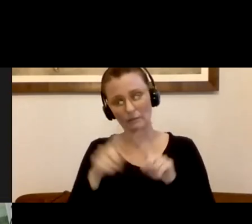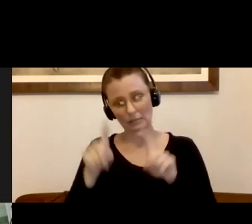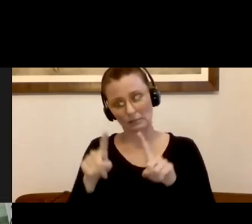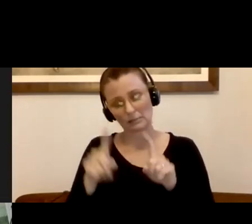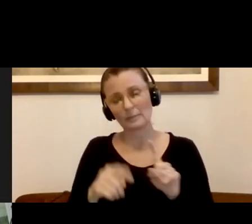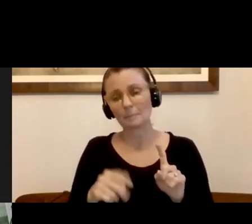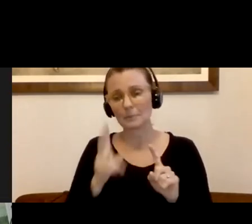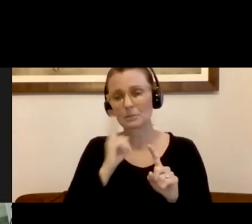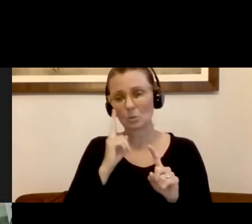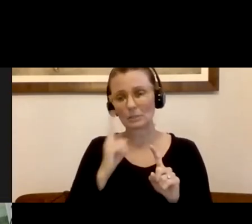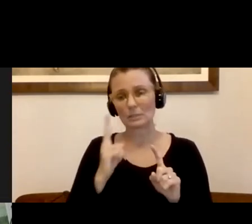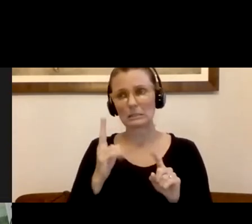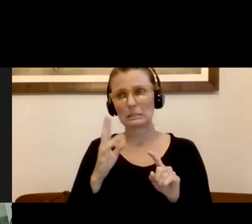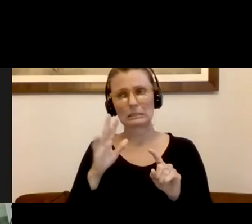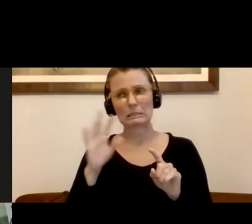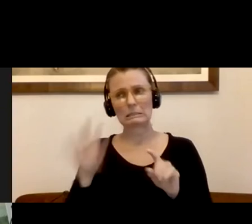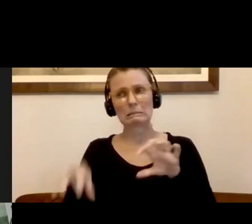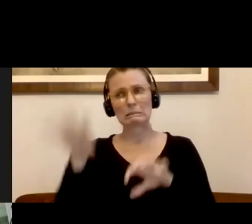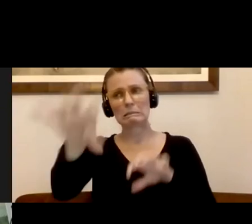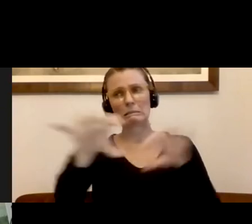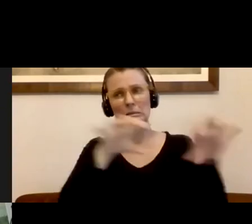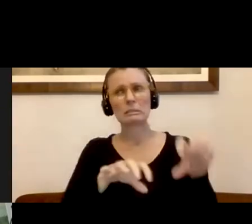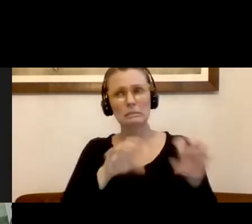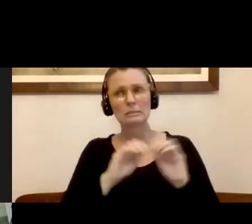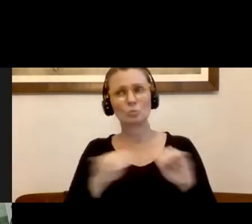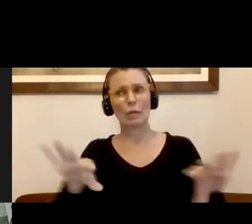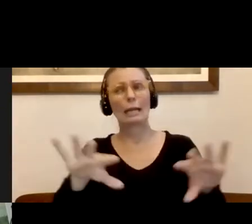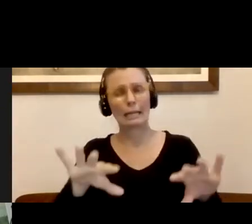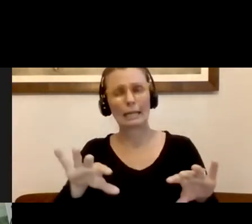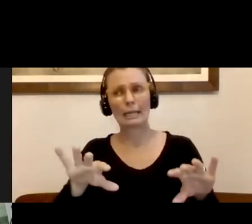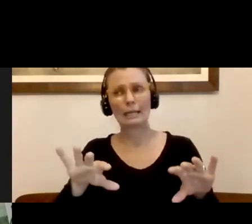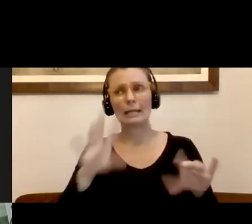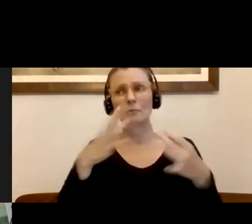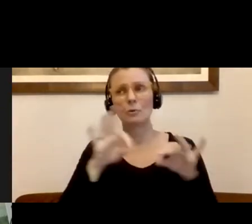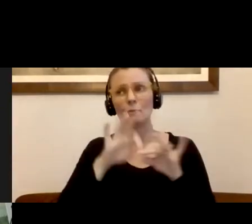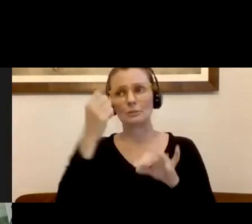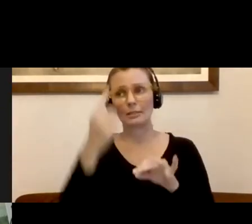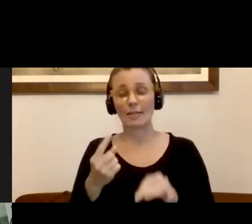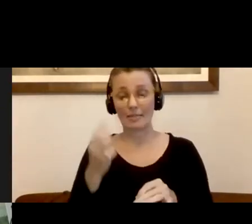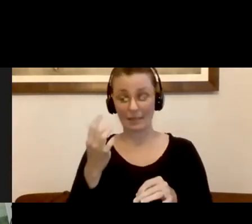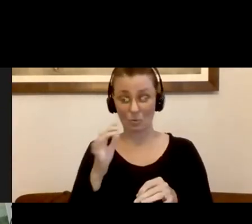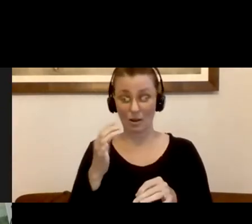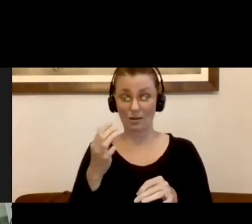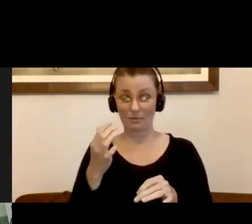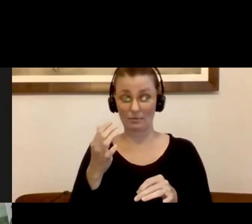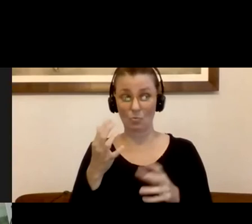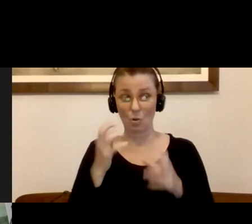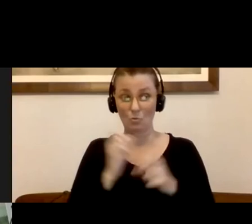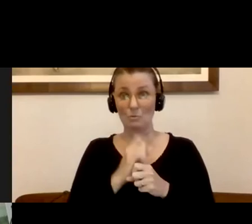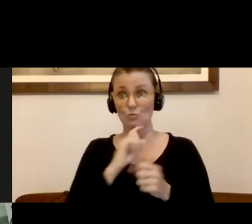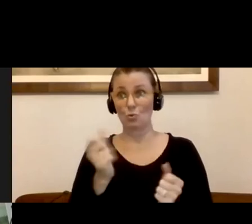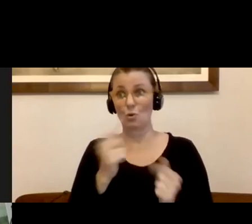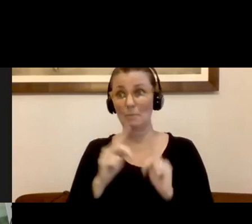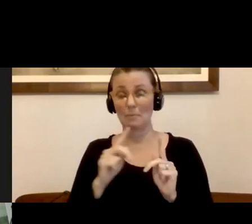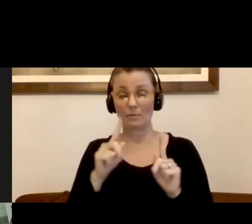we see that it is spread throughout the community. And that's an important thing to understand. So that's why we really want to make sure everybody does get tested so